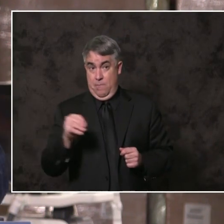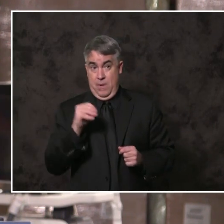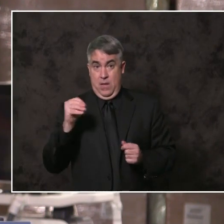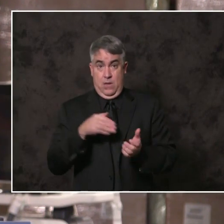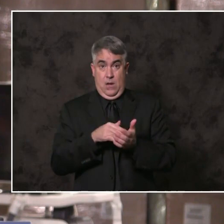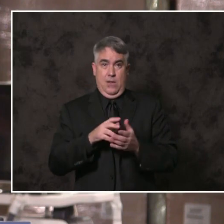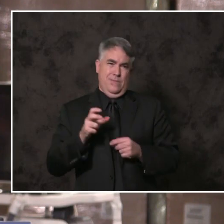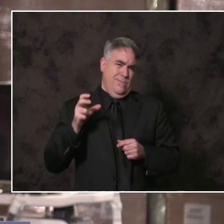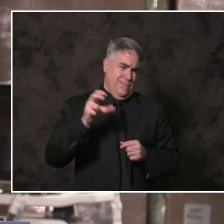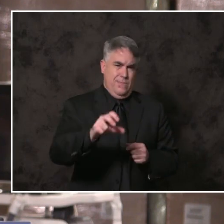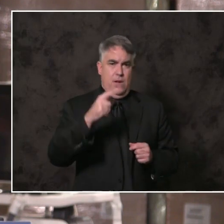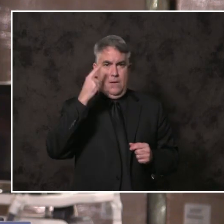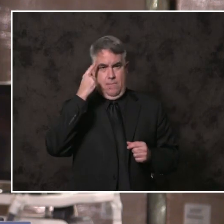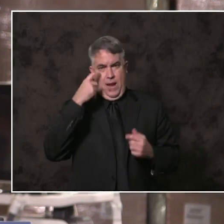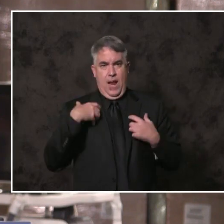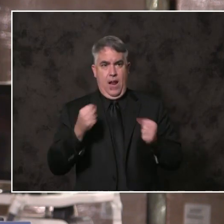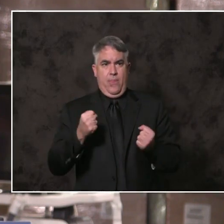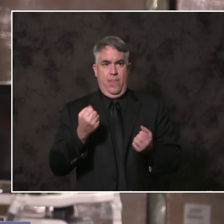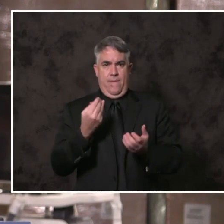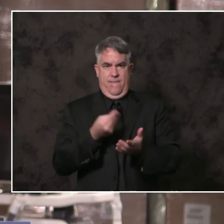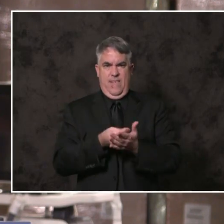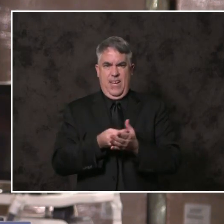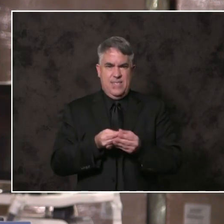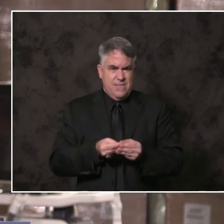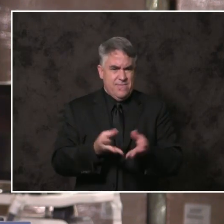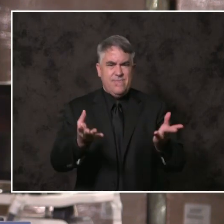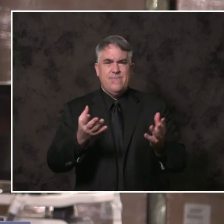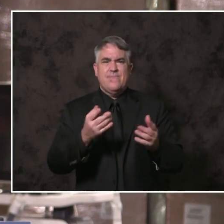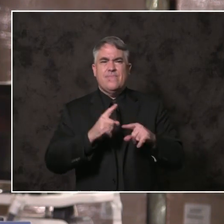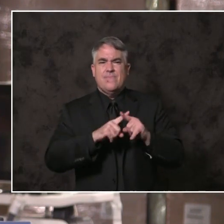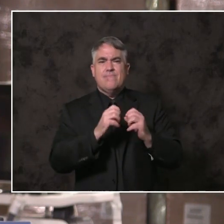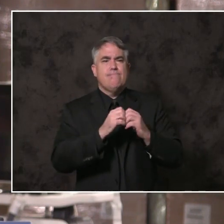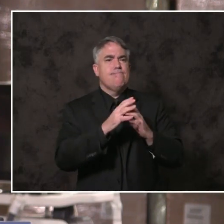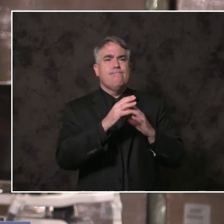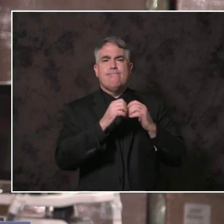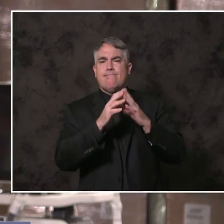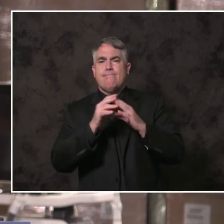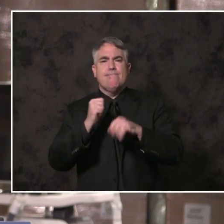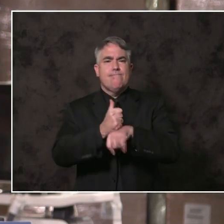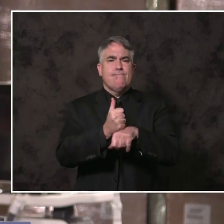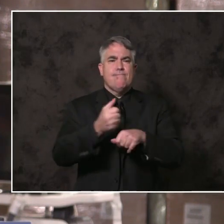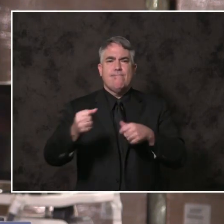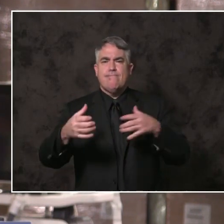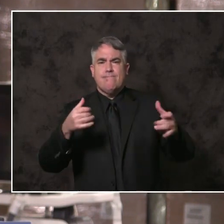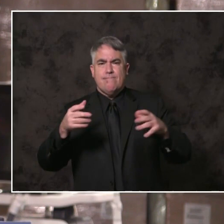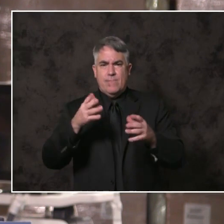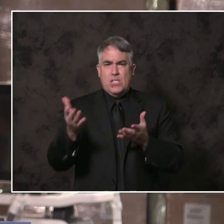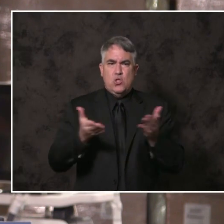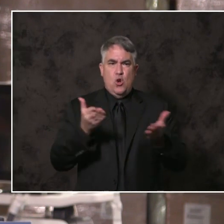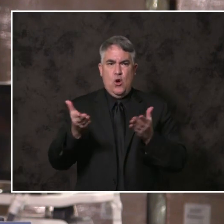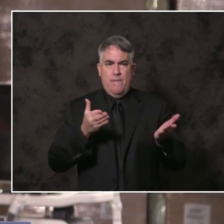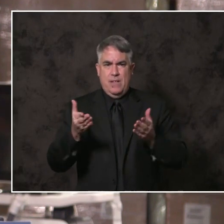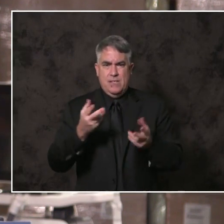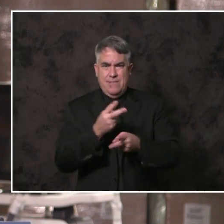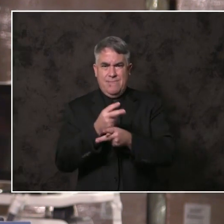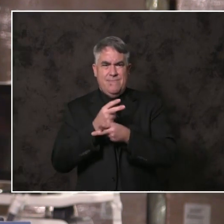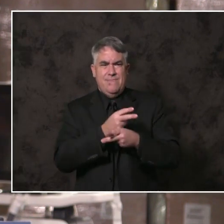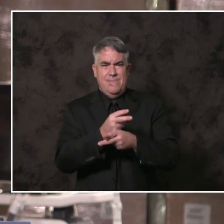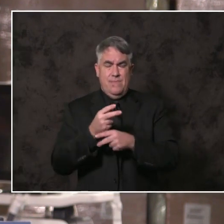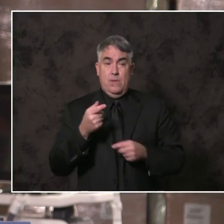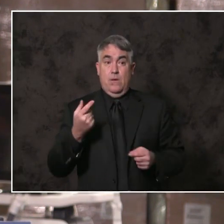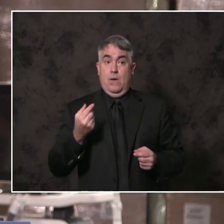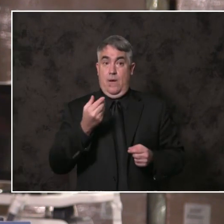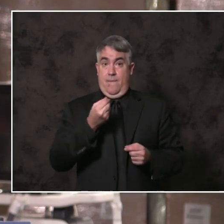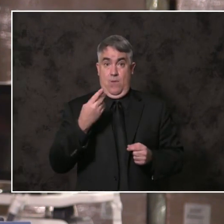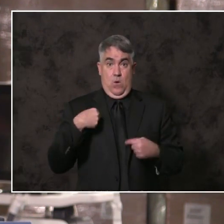designed to jump-spart an expansion of critically needed care. In the coming weeks, I will announce its initial results and when San